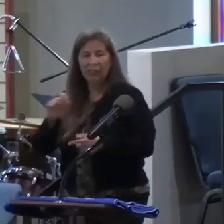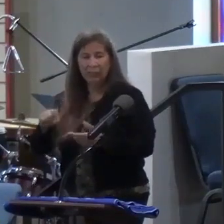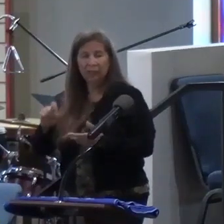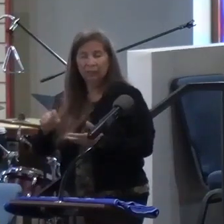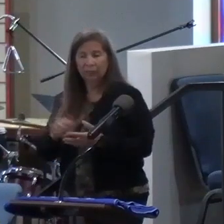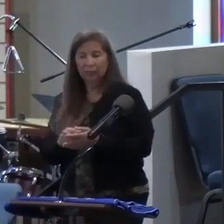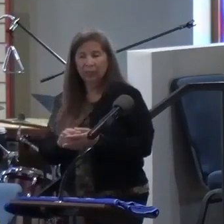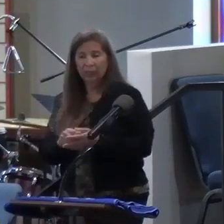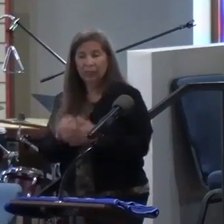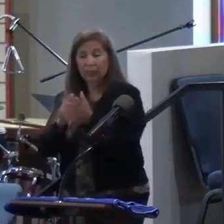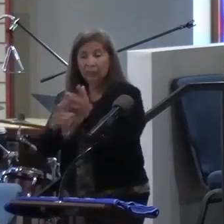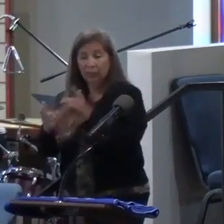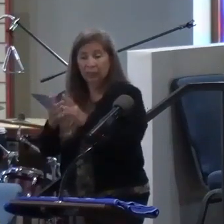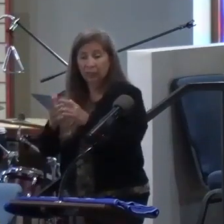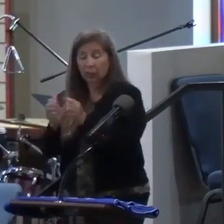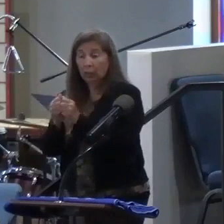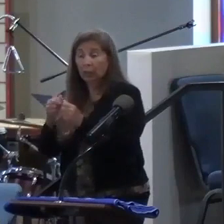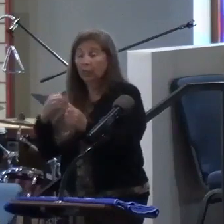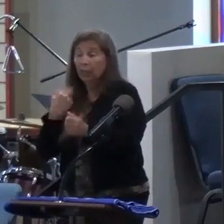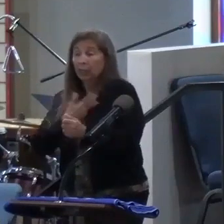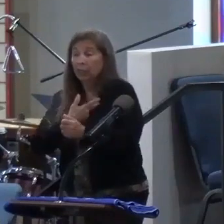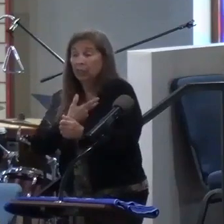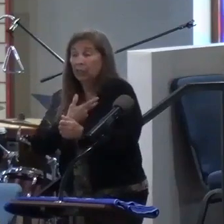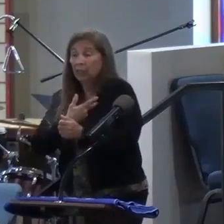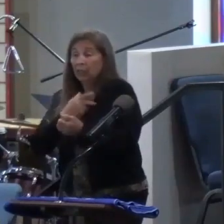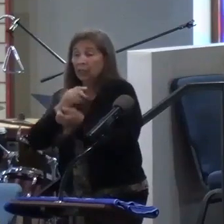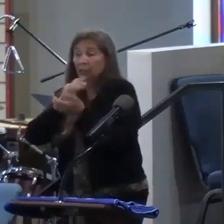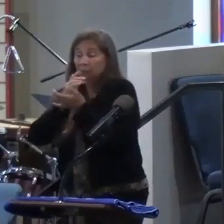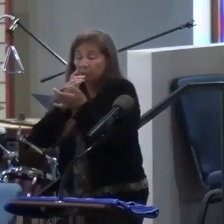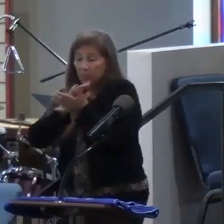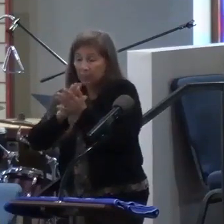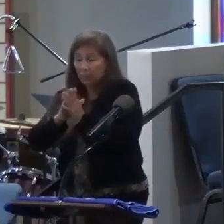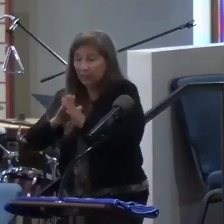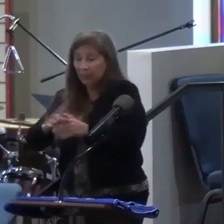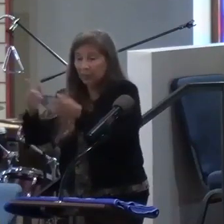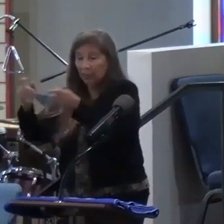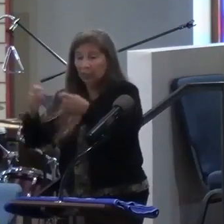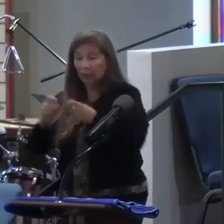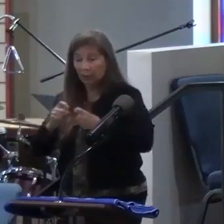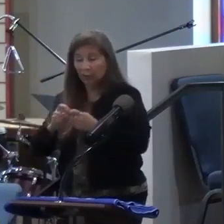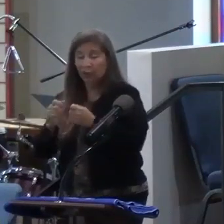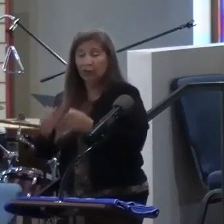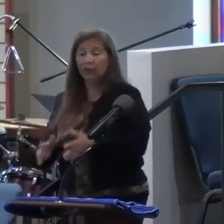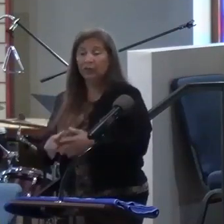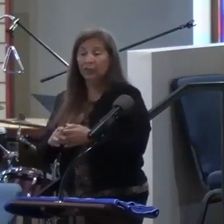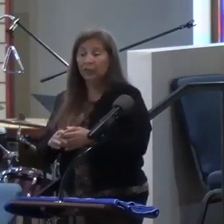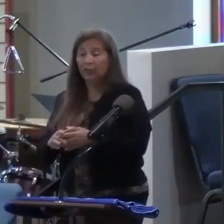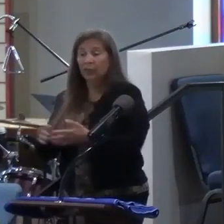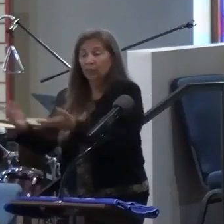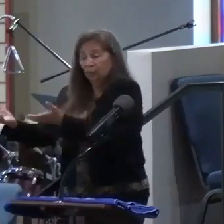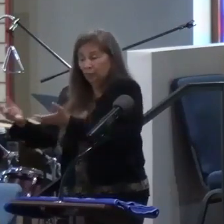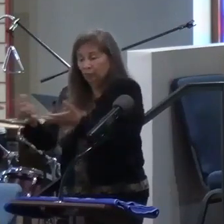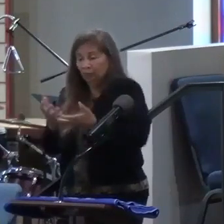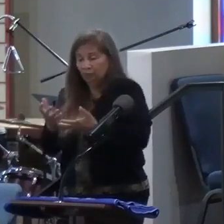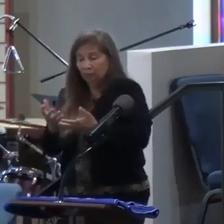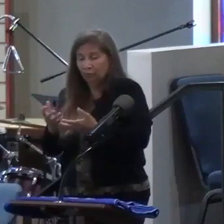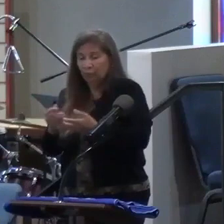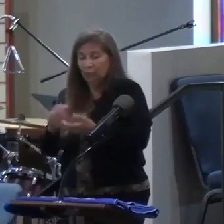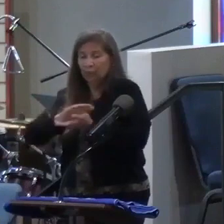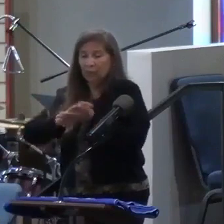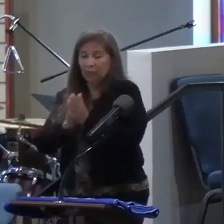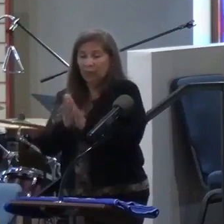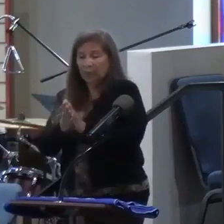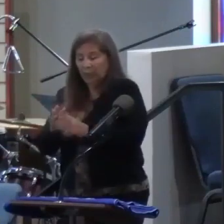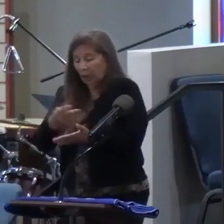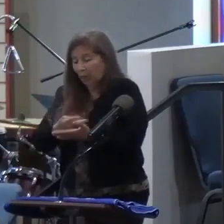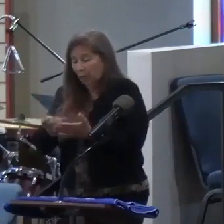And so Jesus is with us as a peace giver in our distress and fear. He's as a peace giver, bringing peace in our unbelief and our failure.